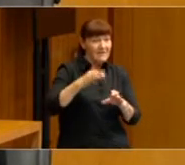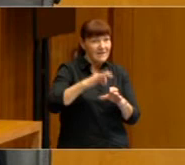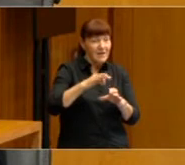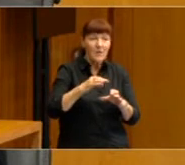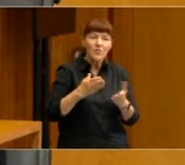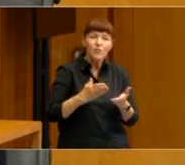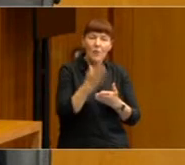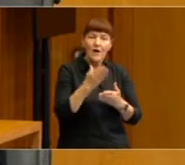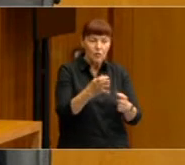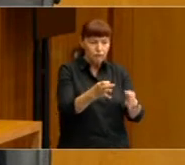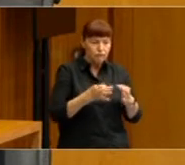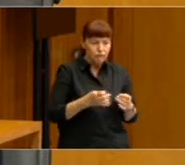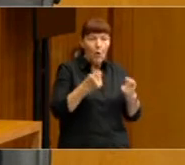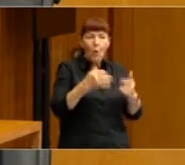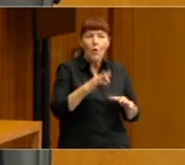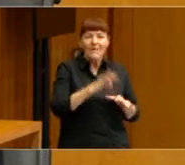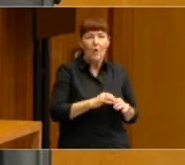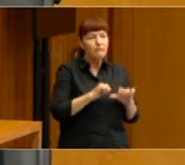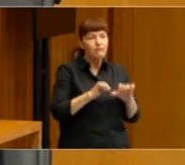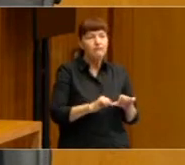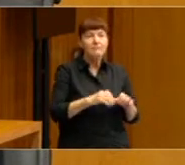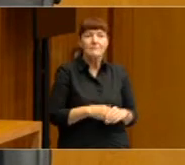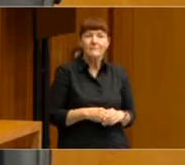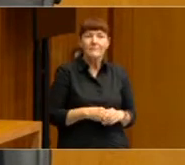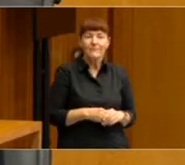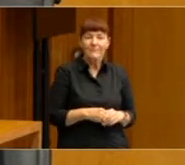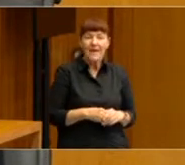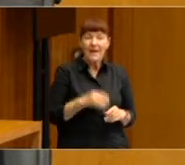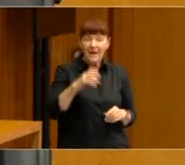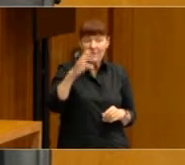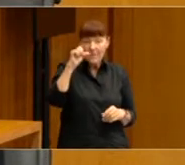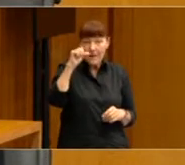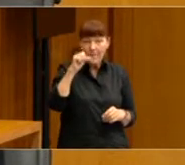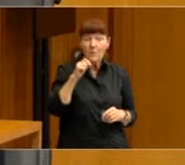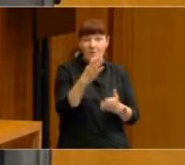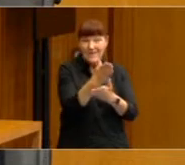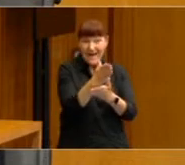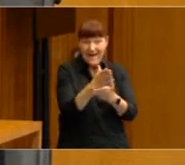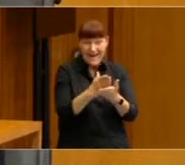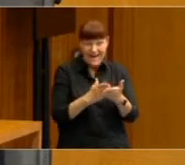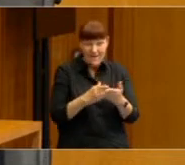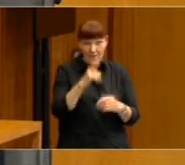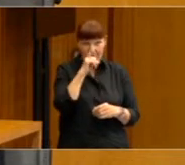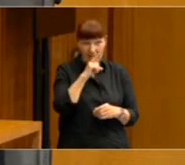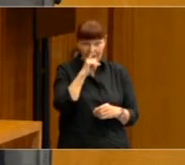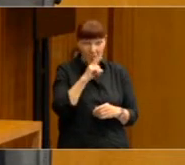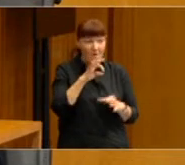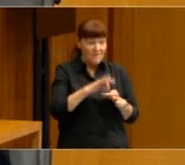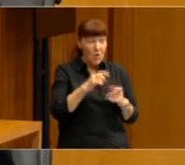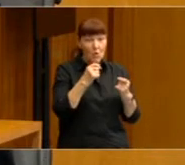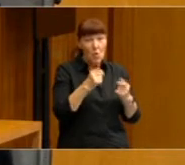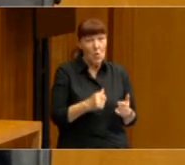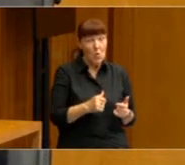of early voting. And in the last federal election, memory serves me right, it was almost half of the people that voted early.